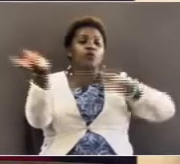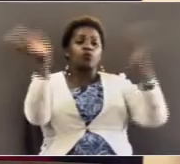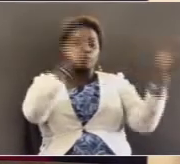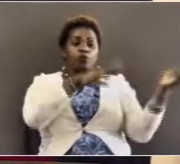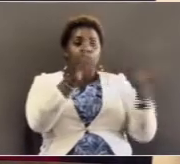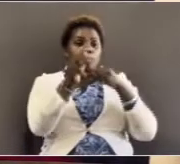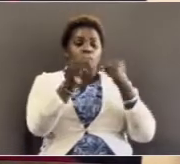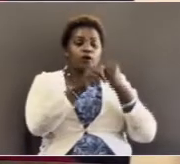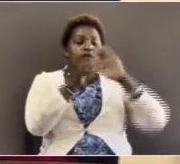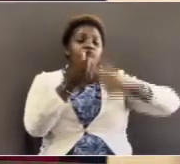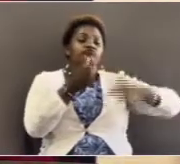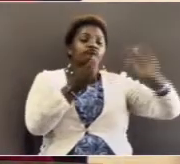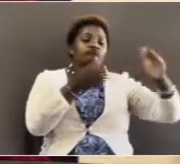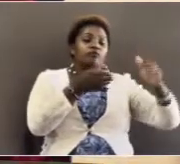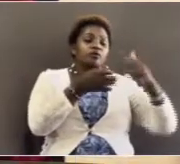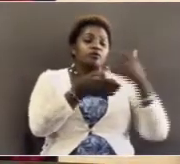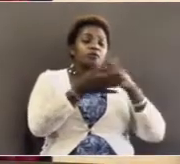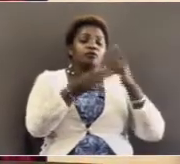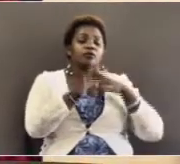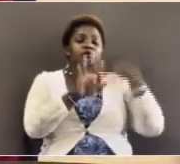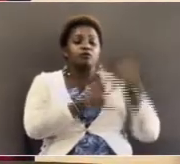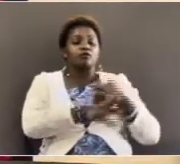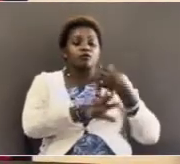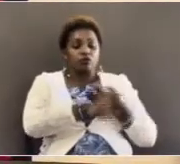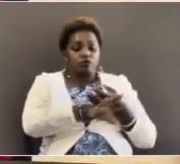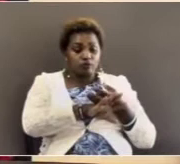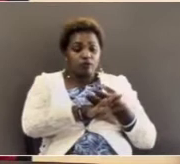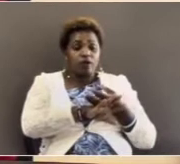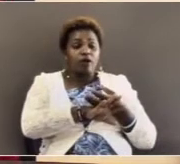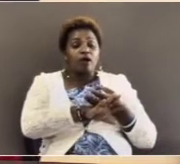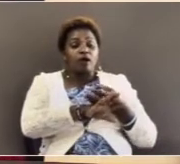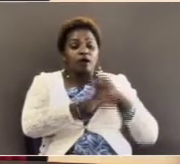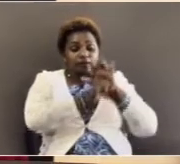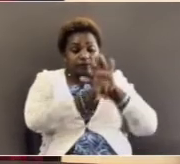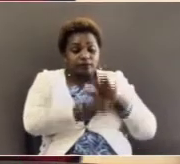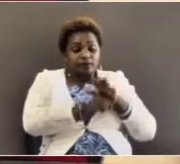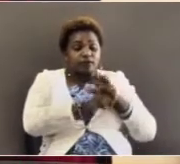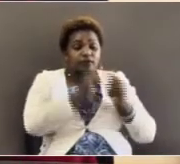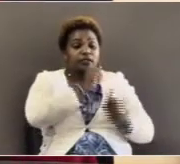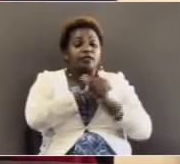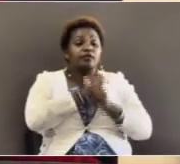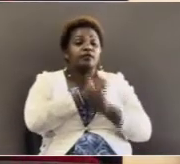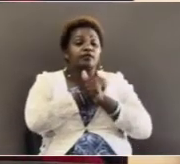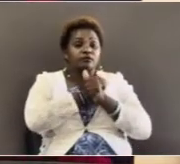a bumpy road with sometimes lots of potholes and treacherous dangerous